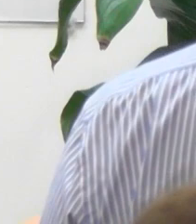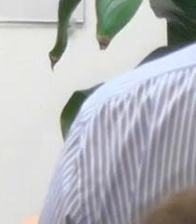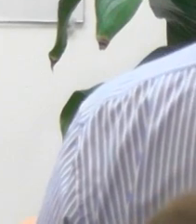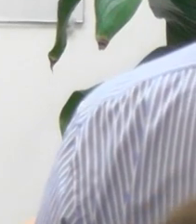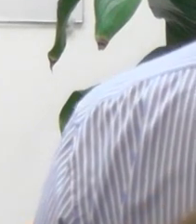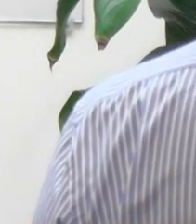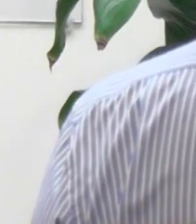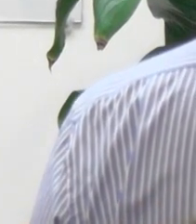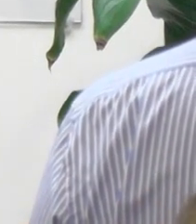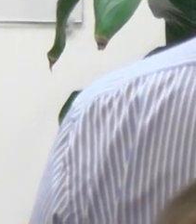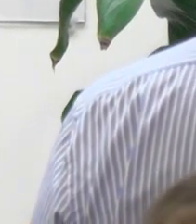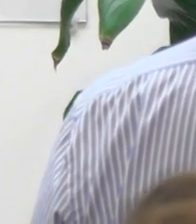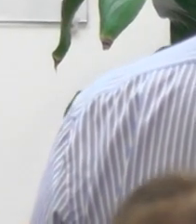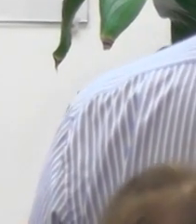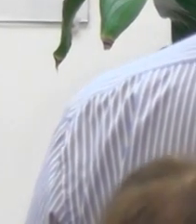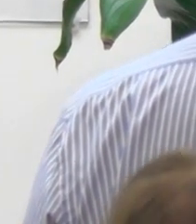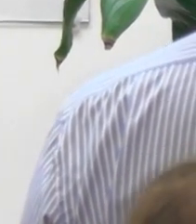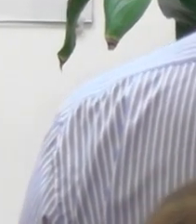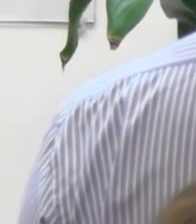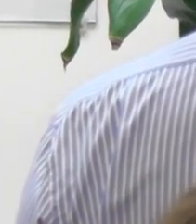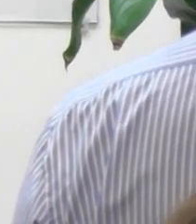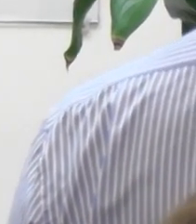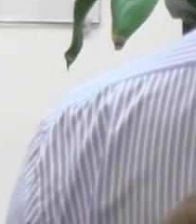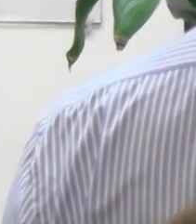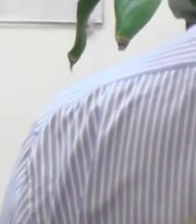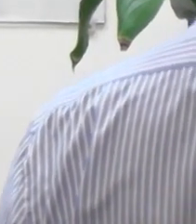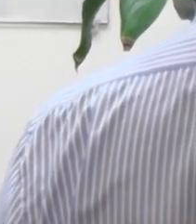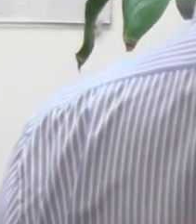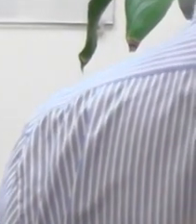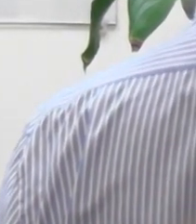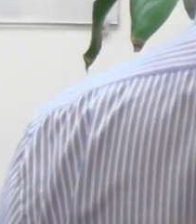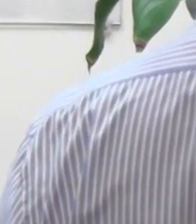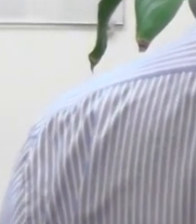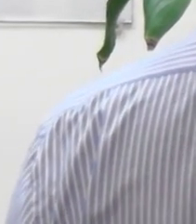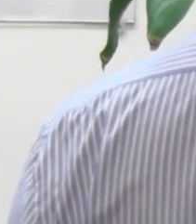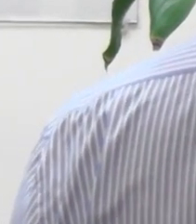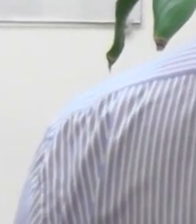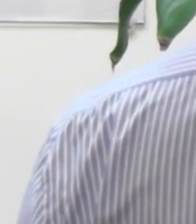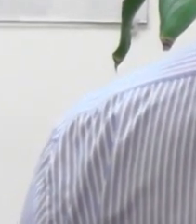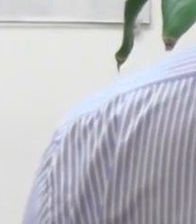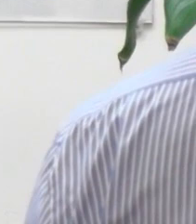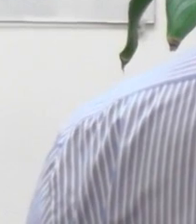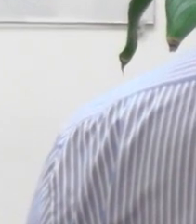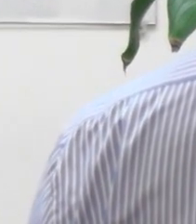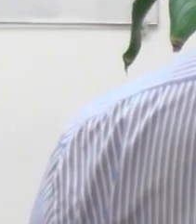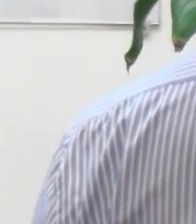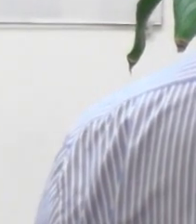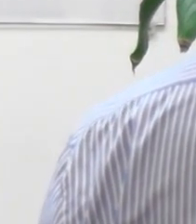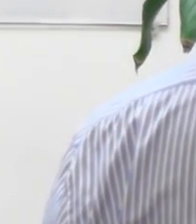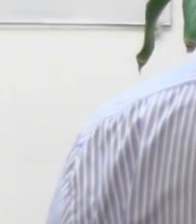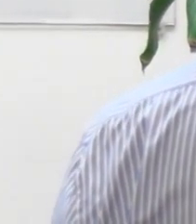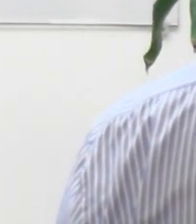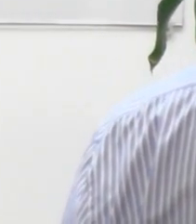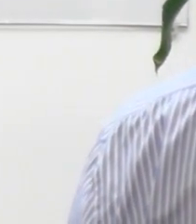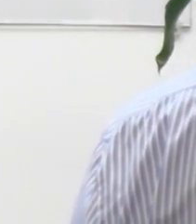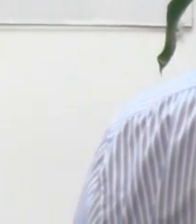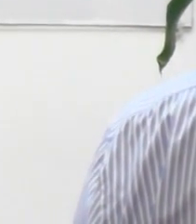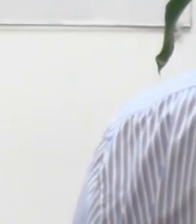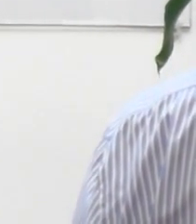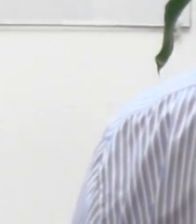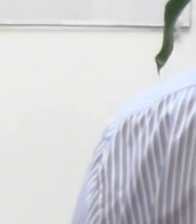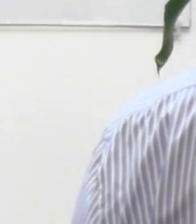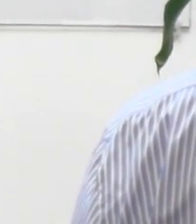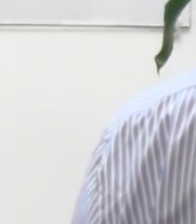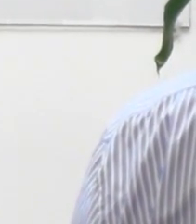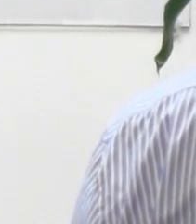the service tonight you may speak to our hearts that we may understand